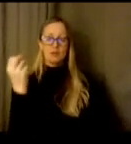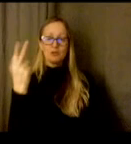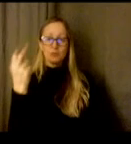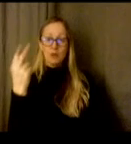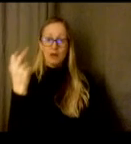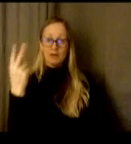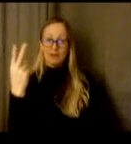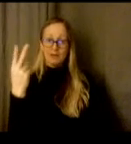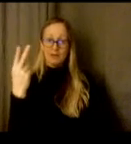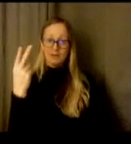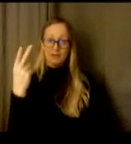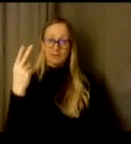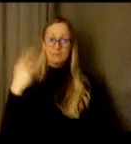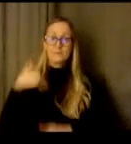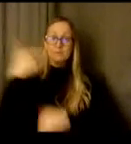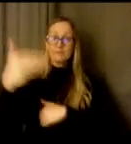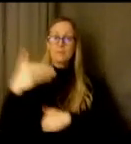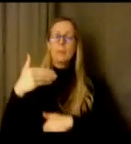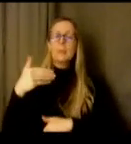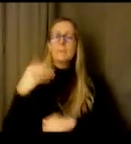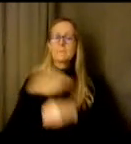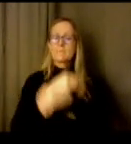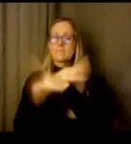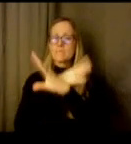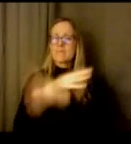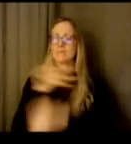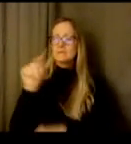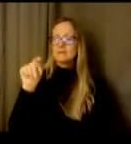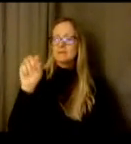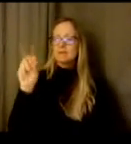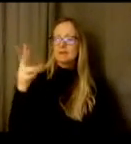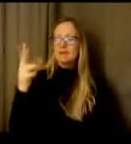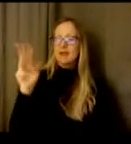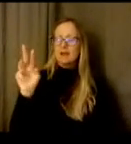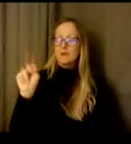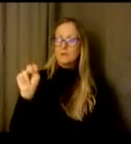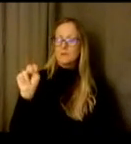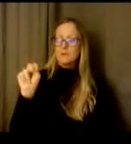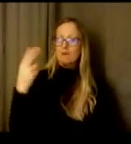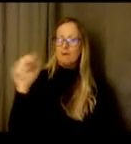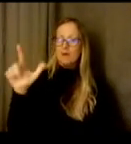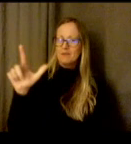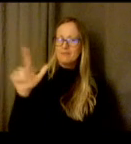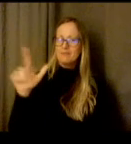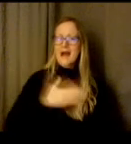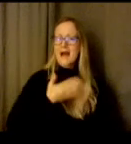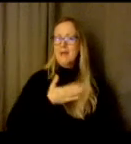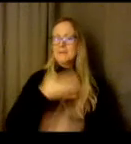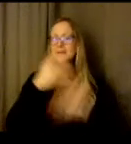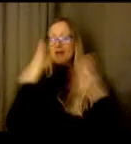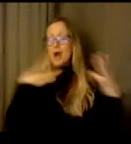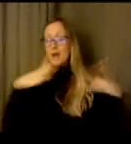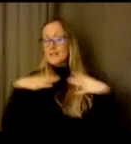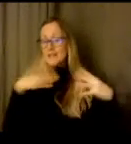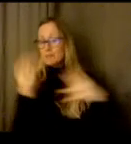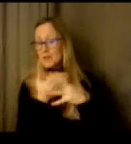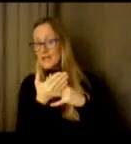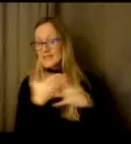hall and i hope to see all of you then so uh happy holiday break happy winter break and